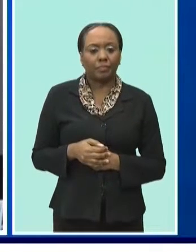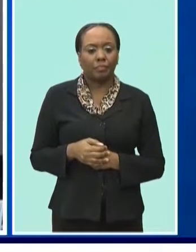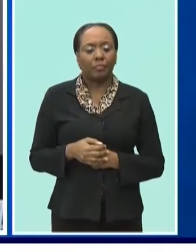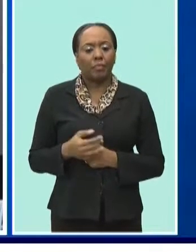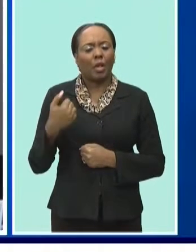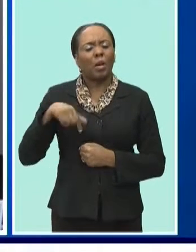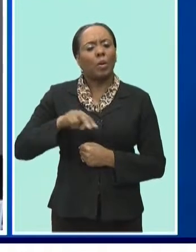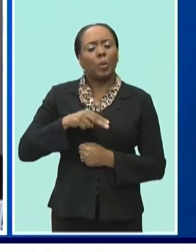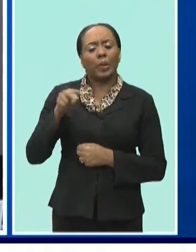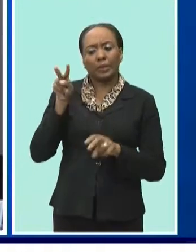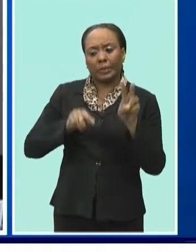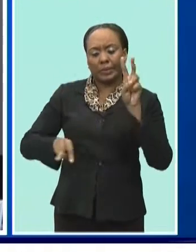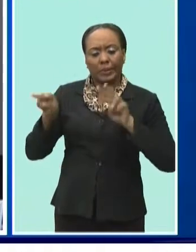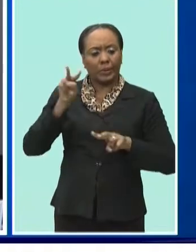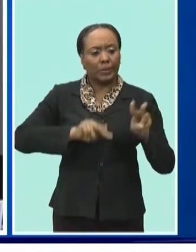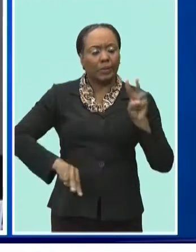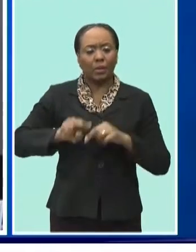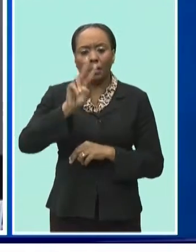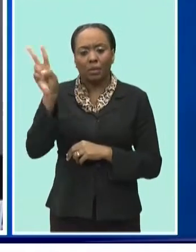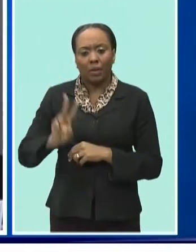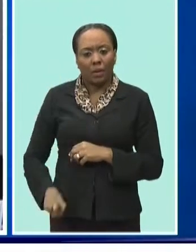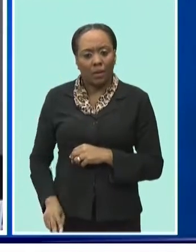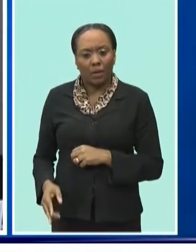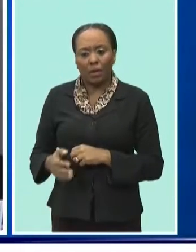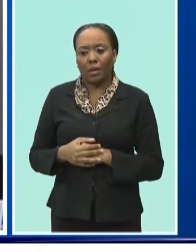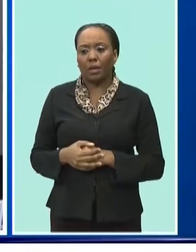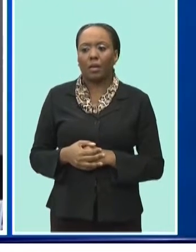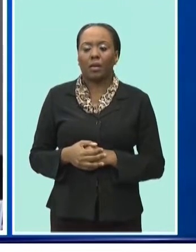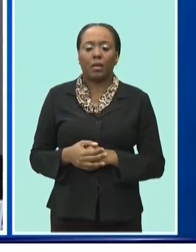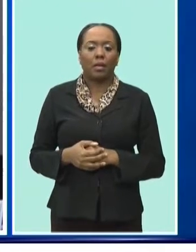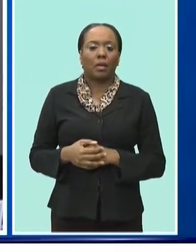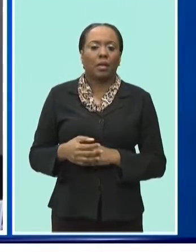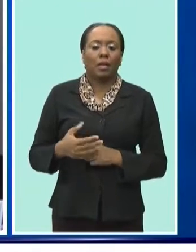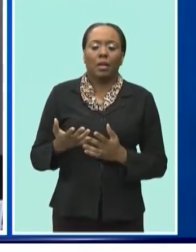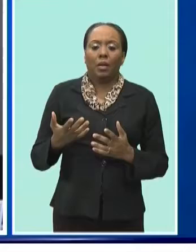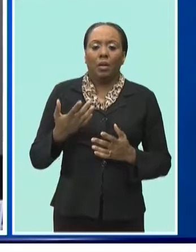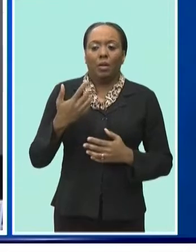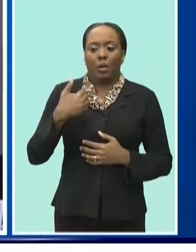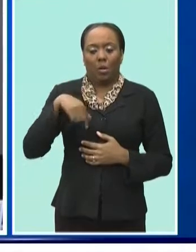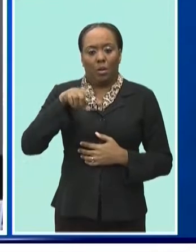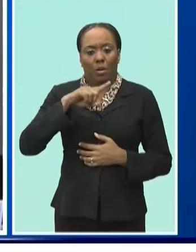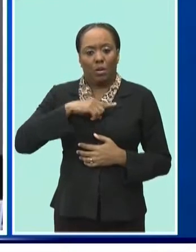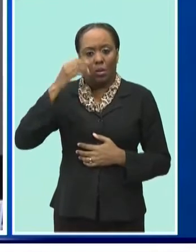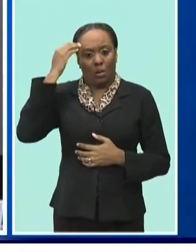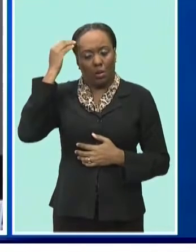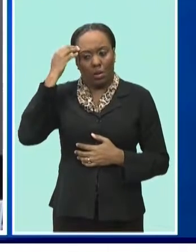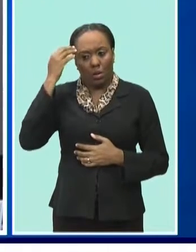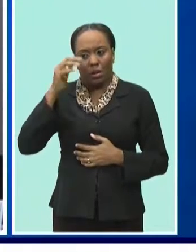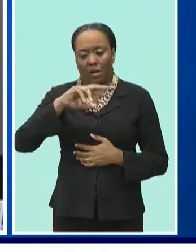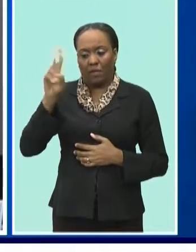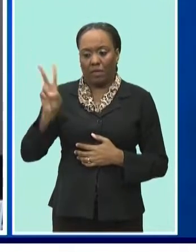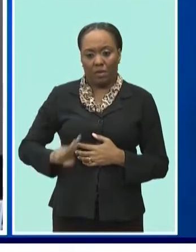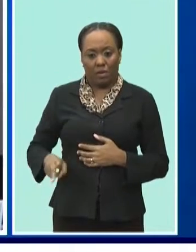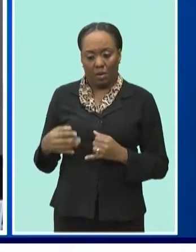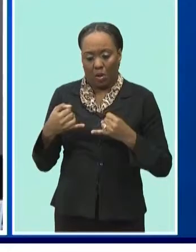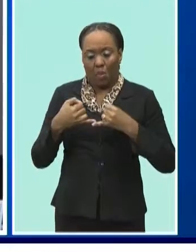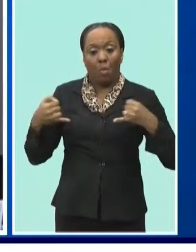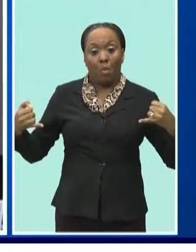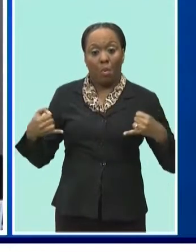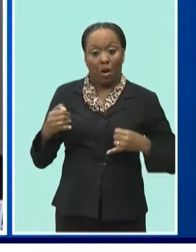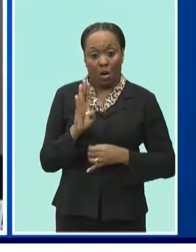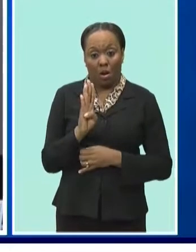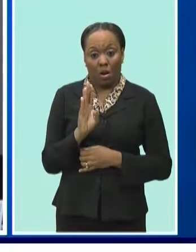happening in Venezuela, a regrettable even ignoring of the fact that Venezuela's other border is to the Caribbean